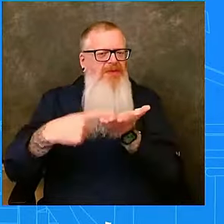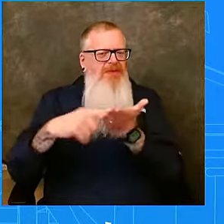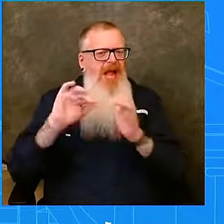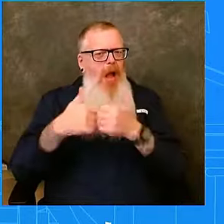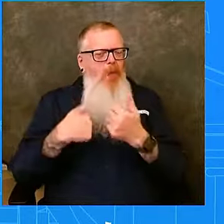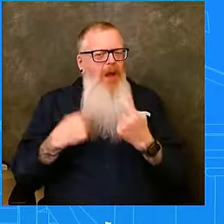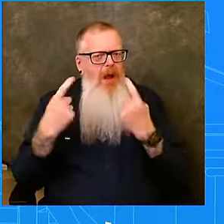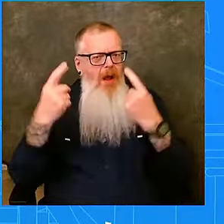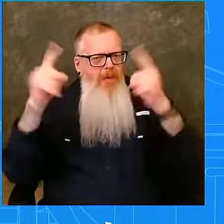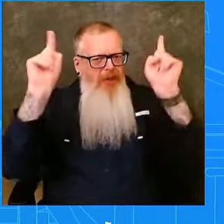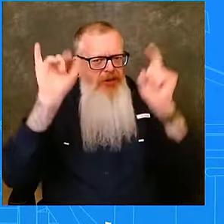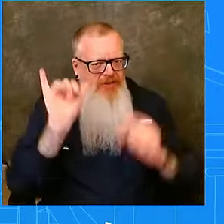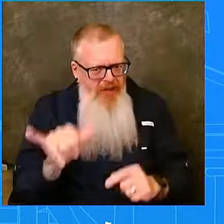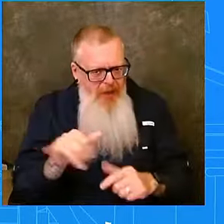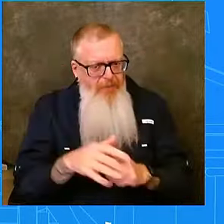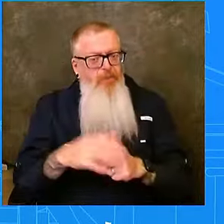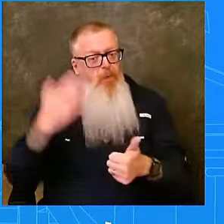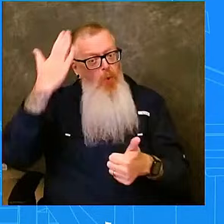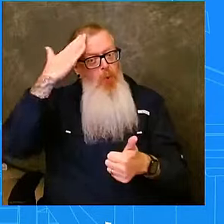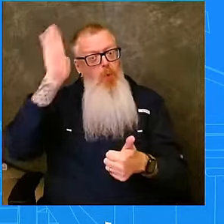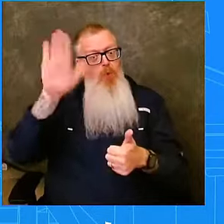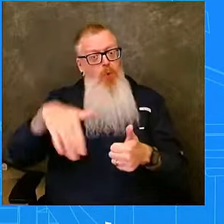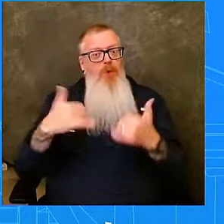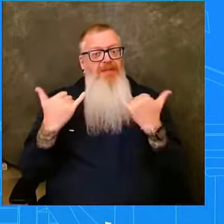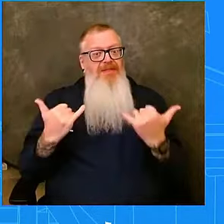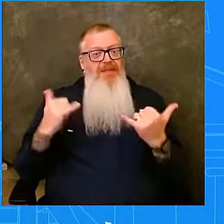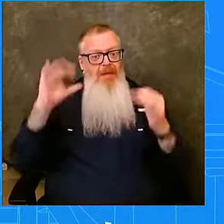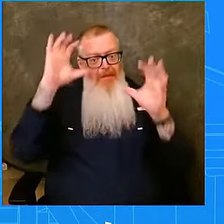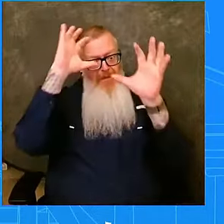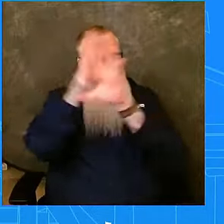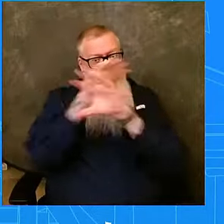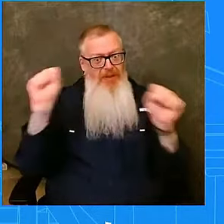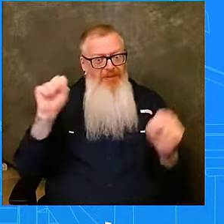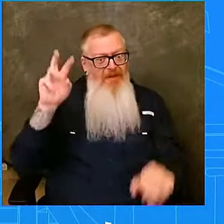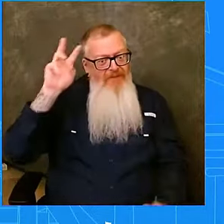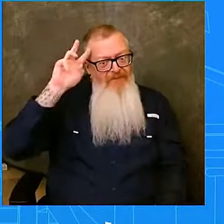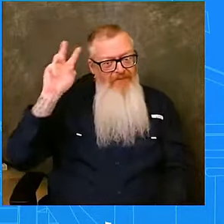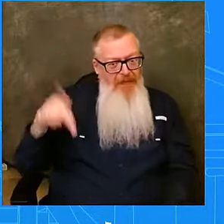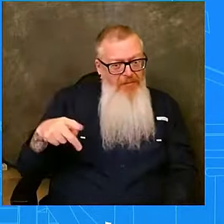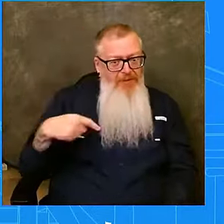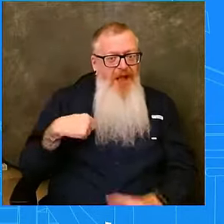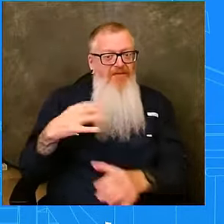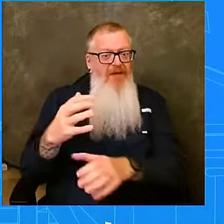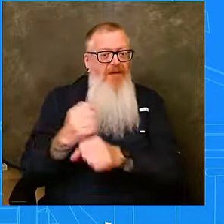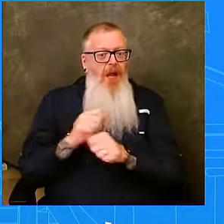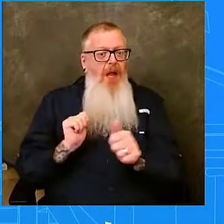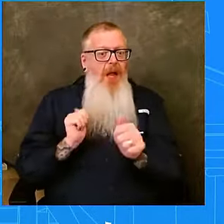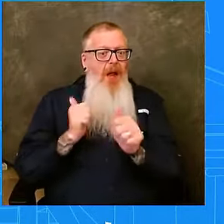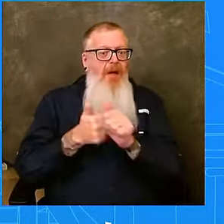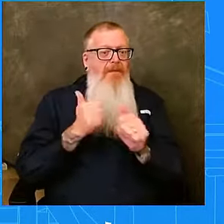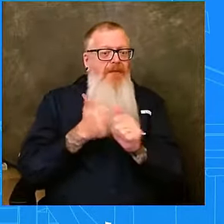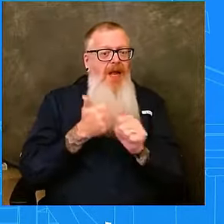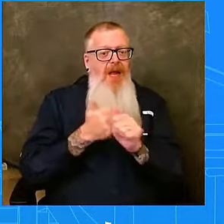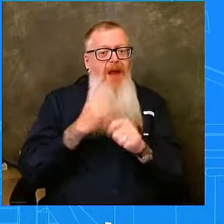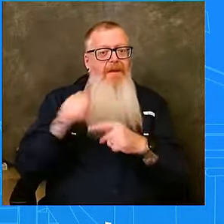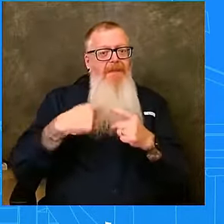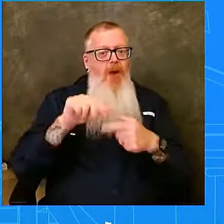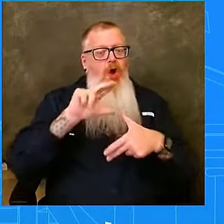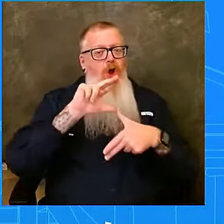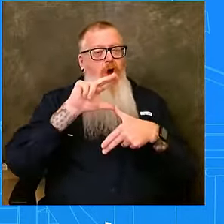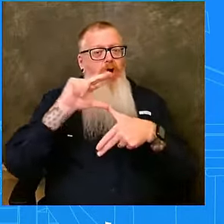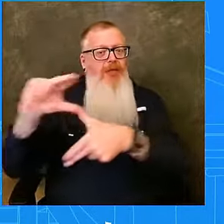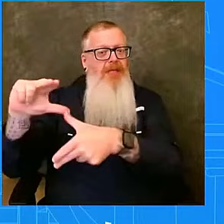an update regarding Hurricane Helene response and recovery efforts. Under their leadership, FEMA has provided